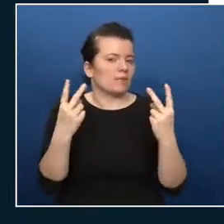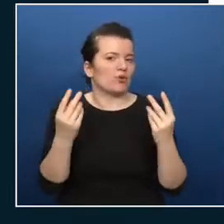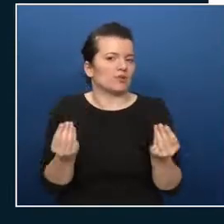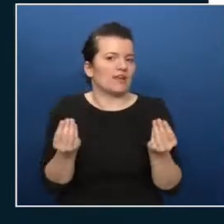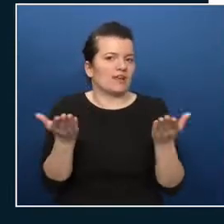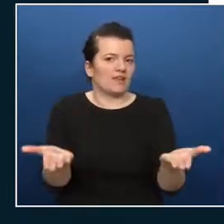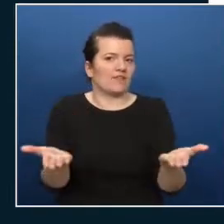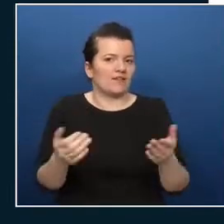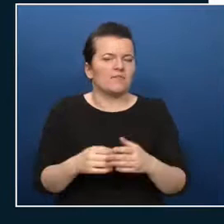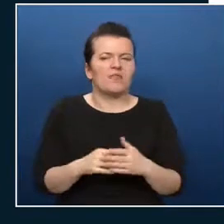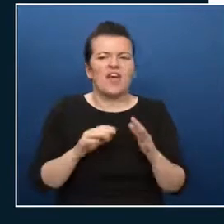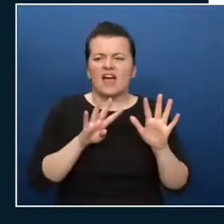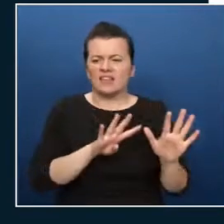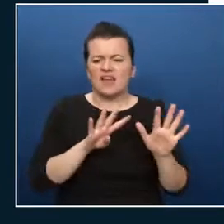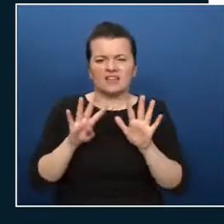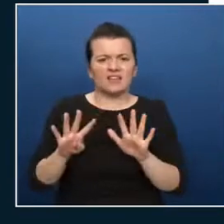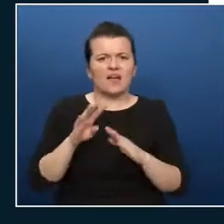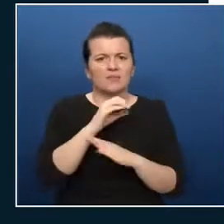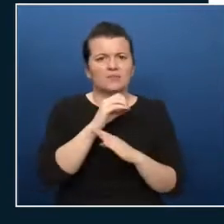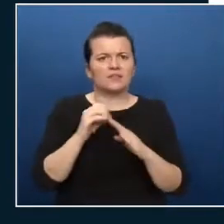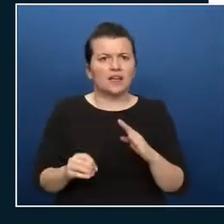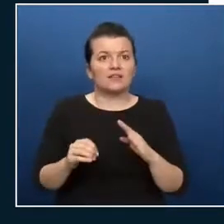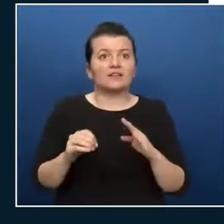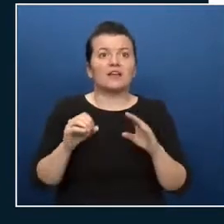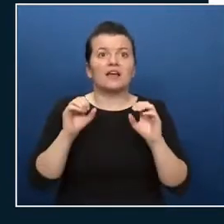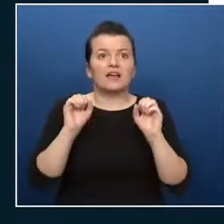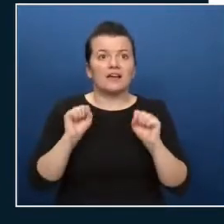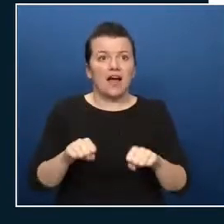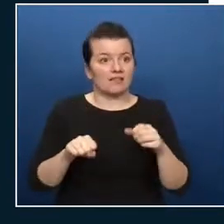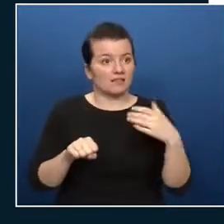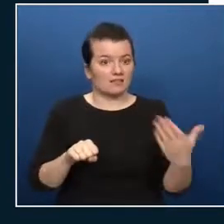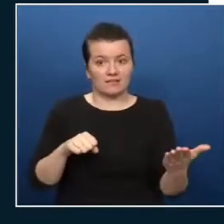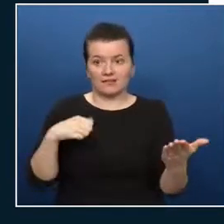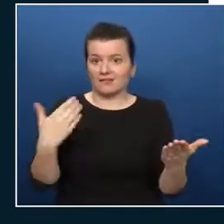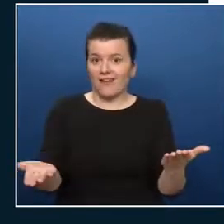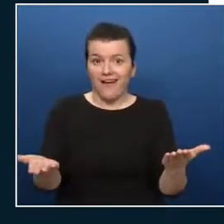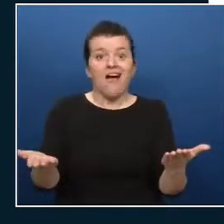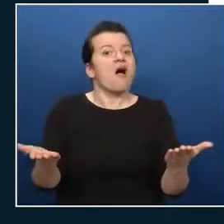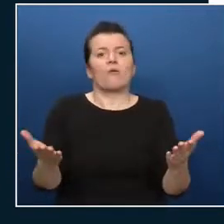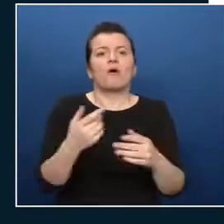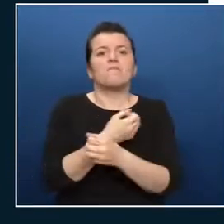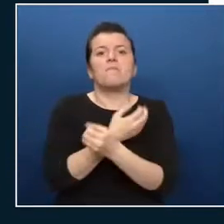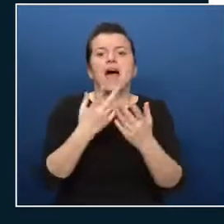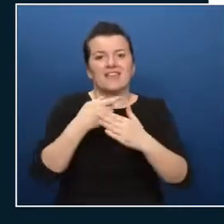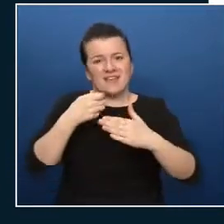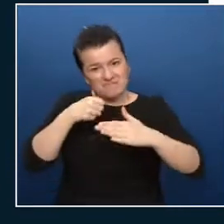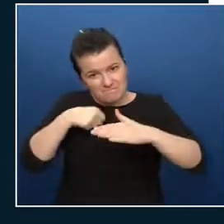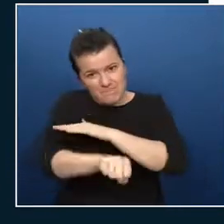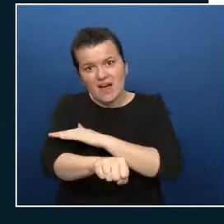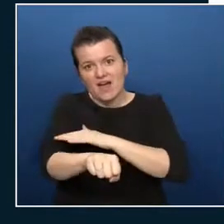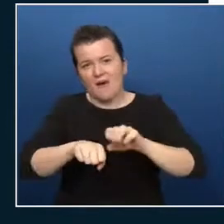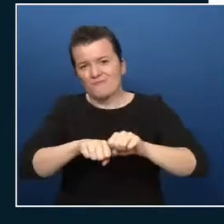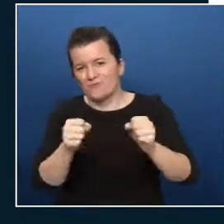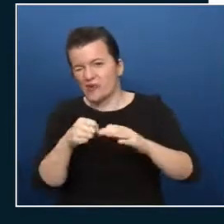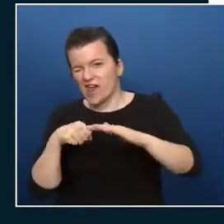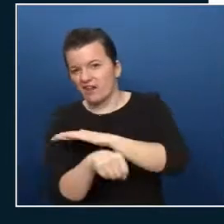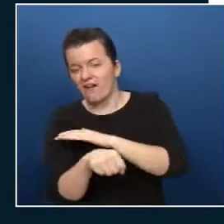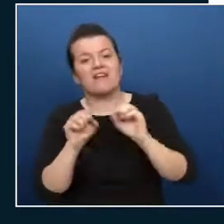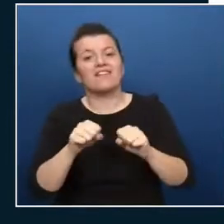% of all the breaches can be prevented if everybody just enables multi-factor authentication so essential essential part